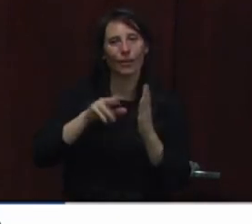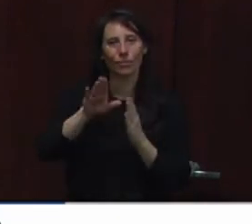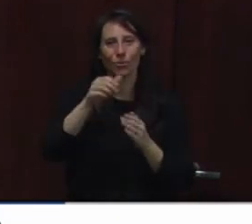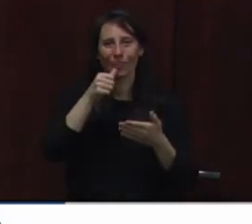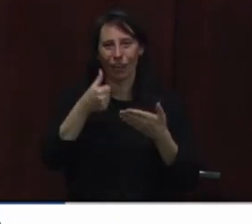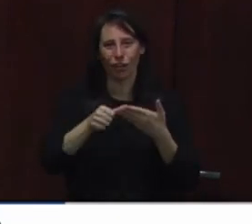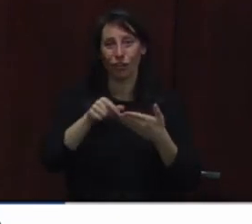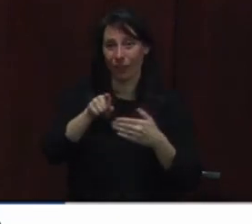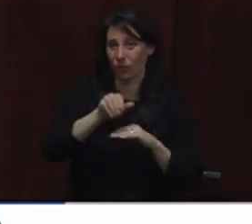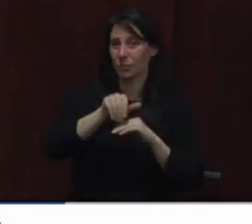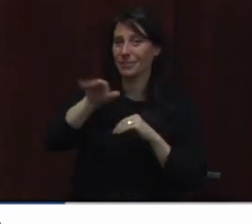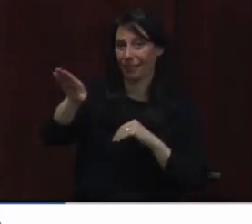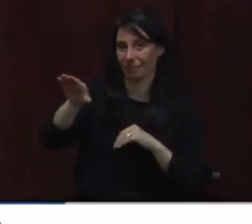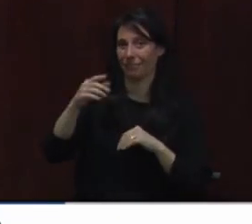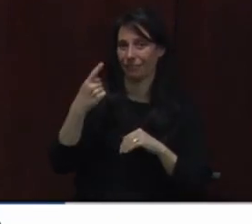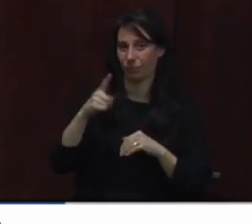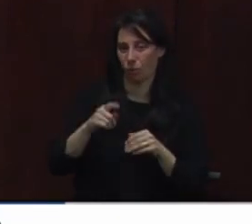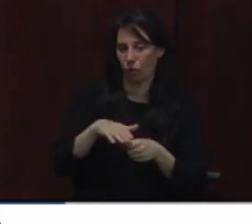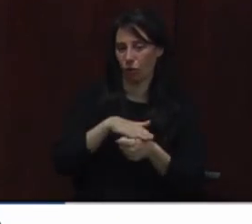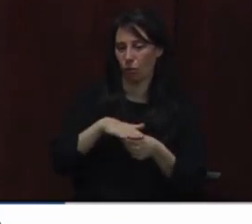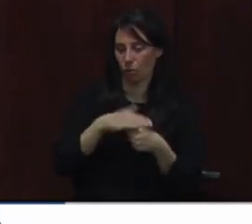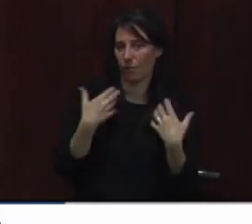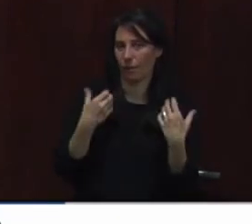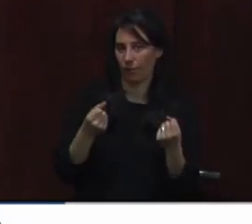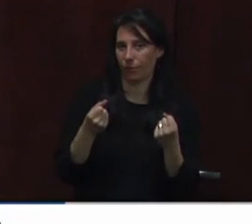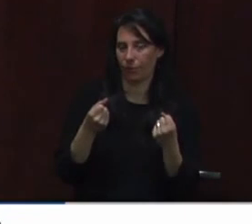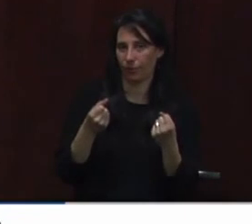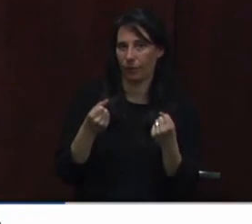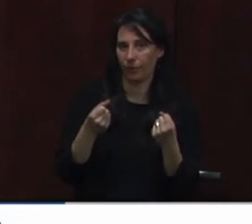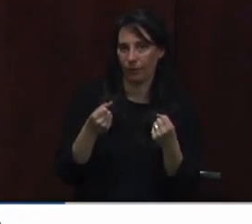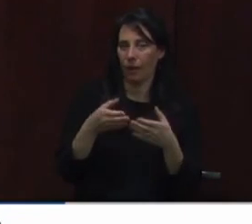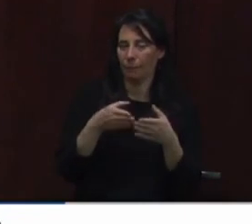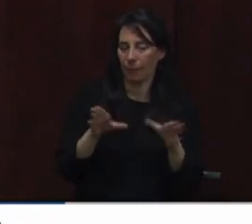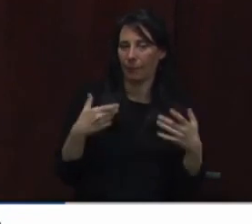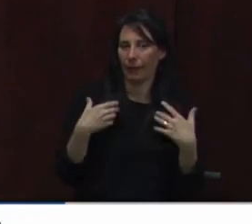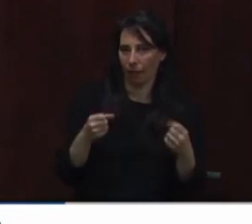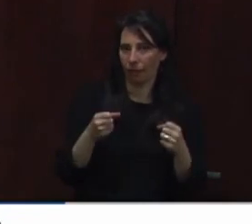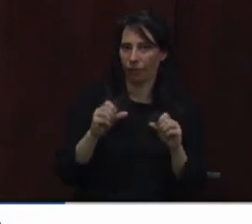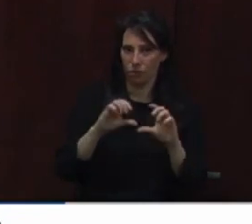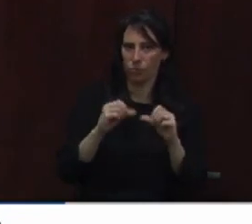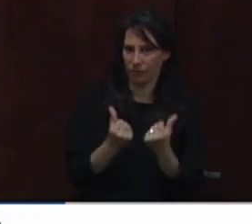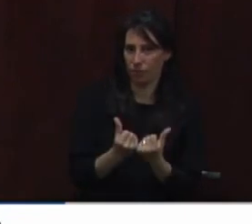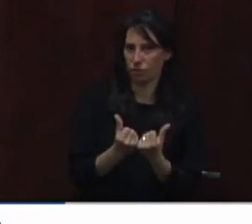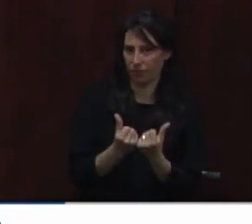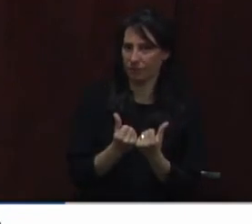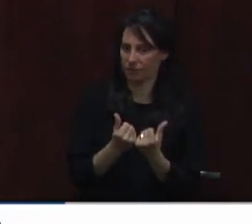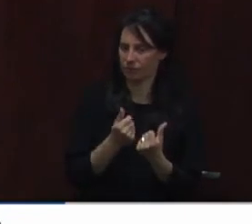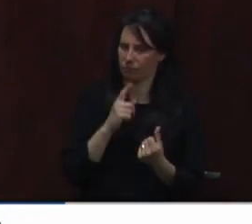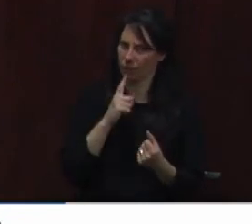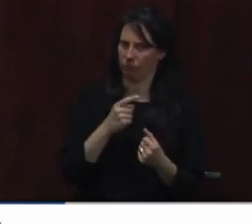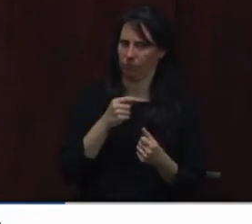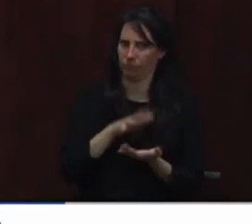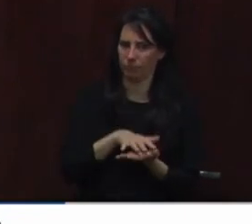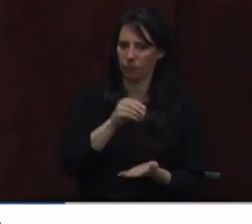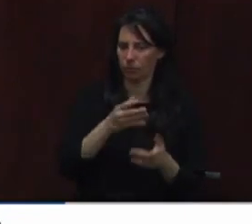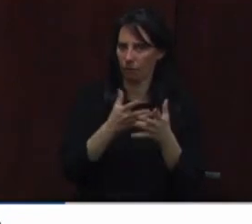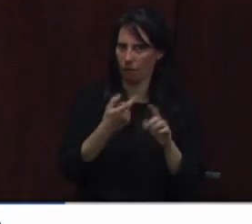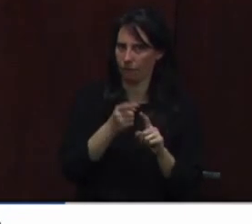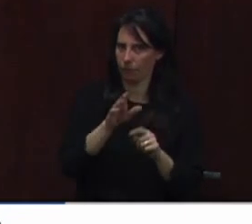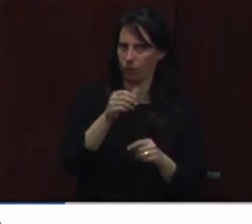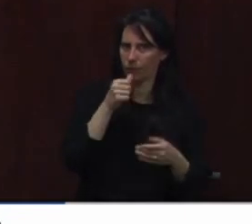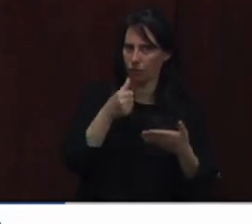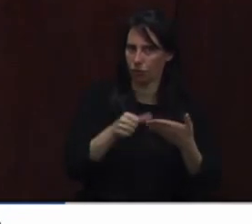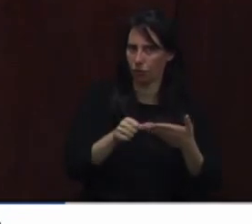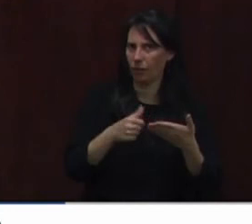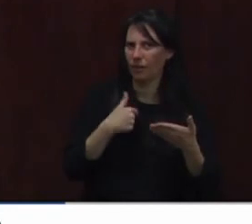association which was super helpful and informative. But I guess I just want to ask generally about the impact